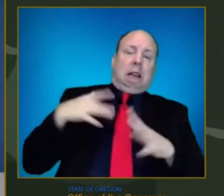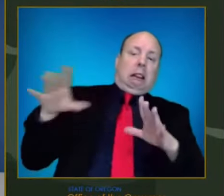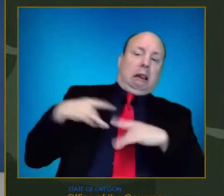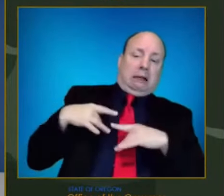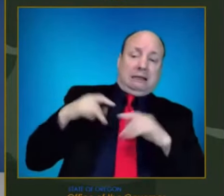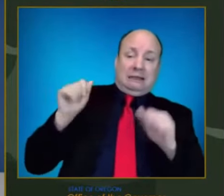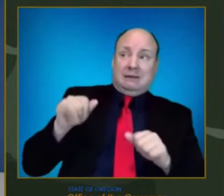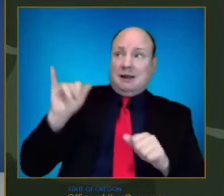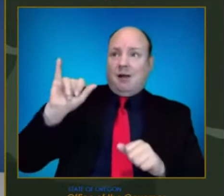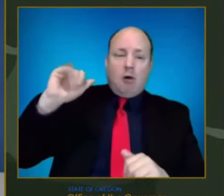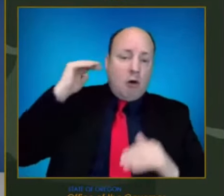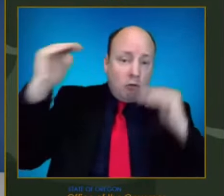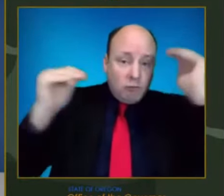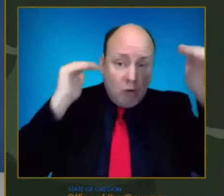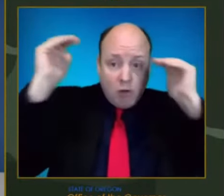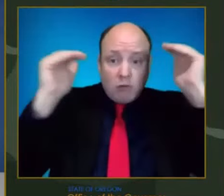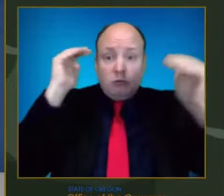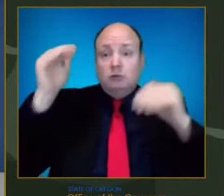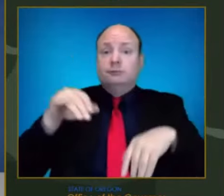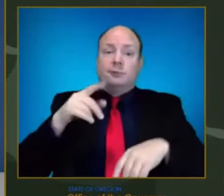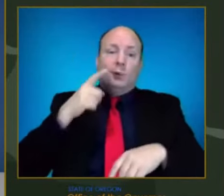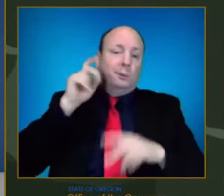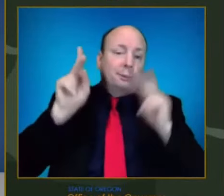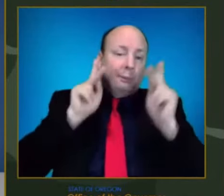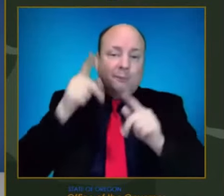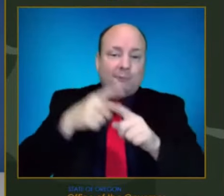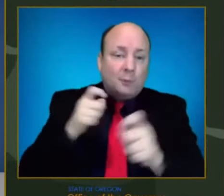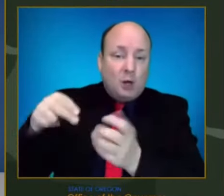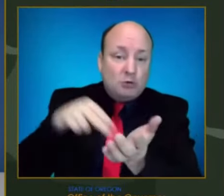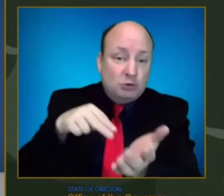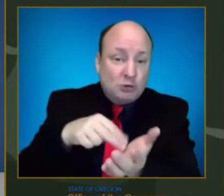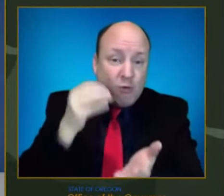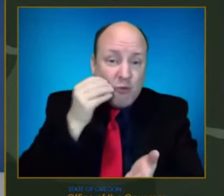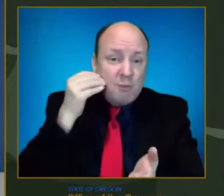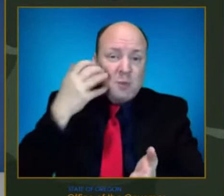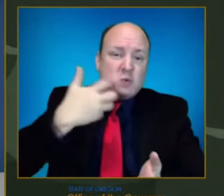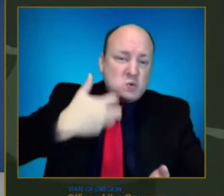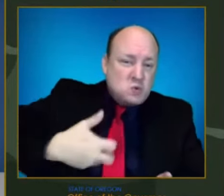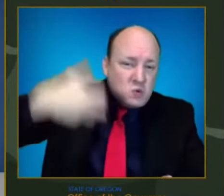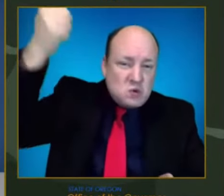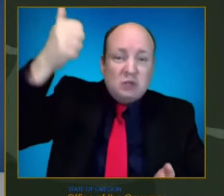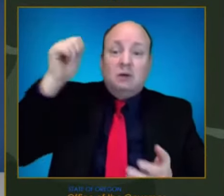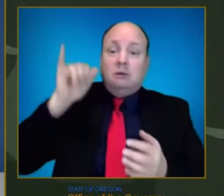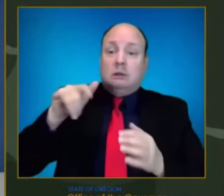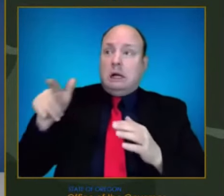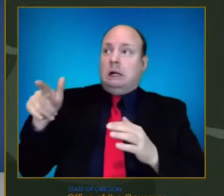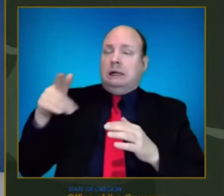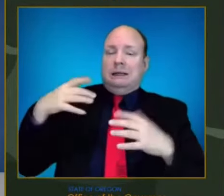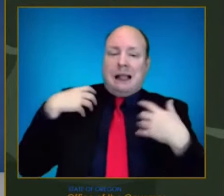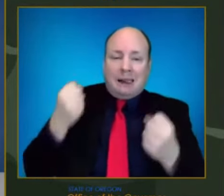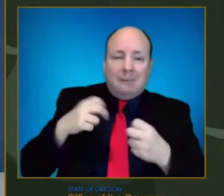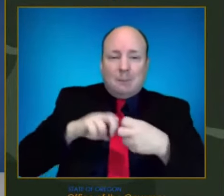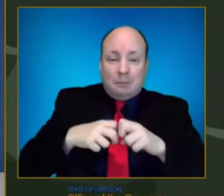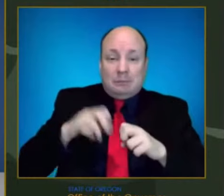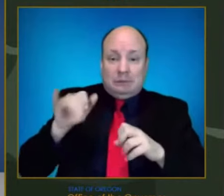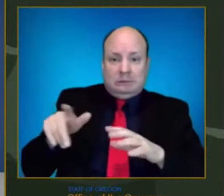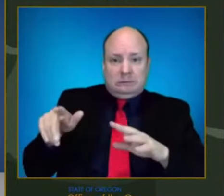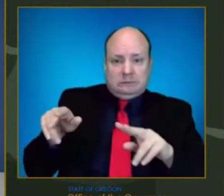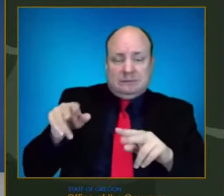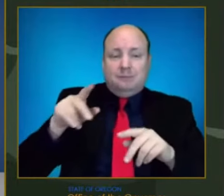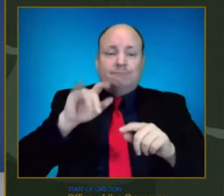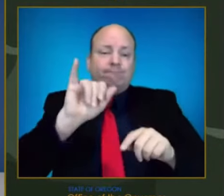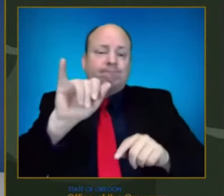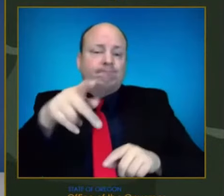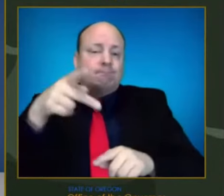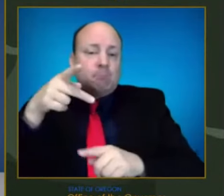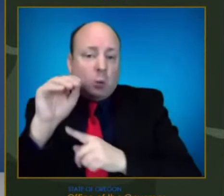nursing homes and other long-term care facilities with booster shots, as well as people in communities of color that have experienced the greatest inequities